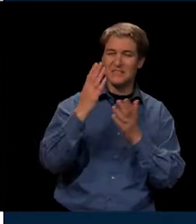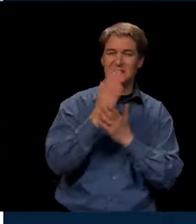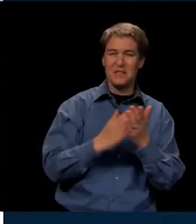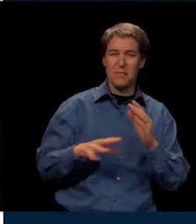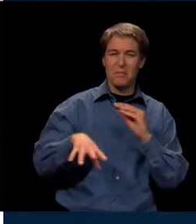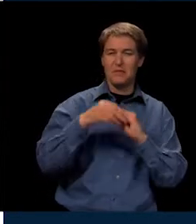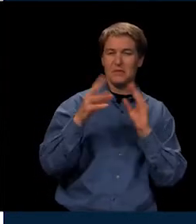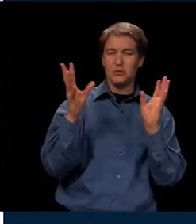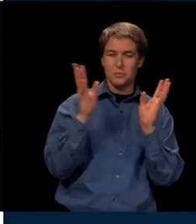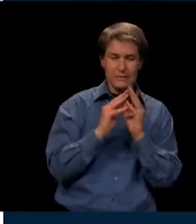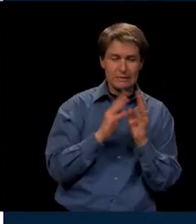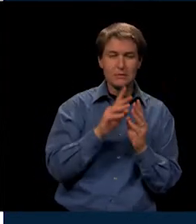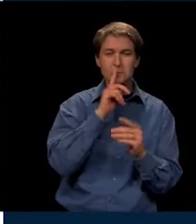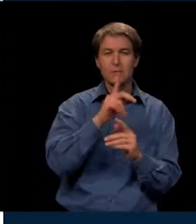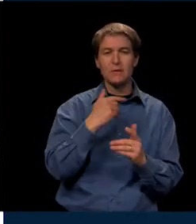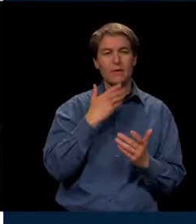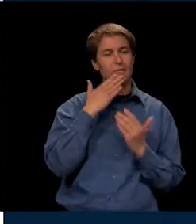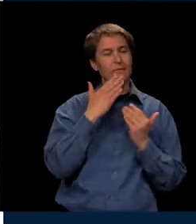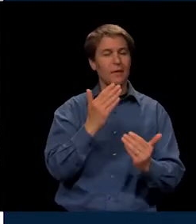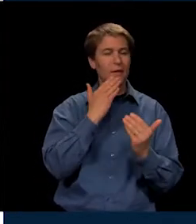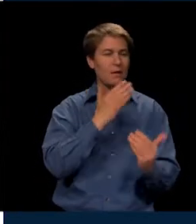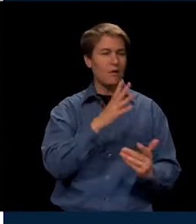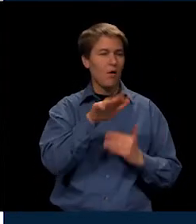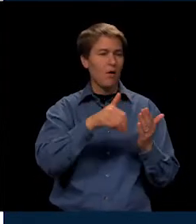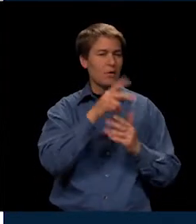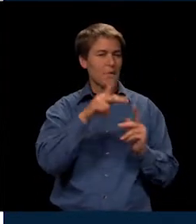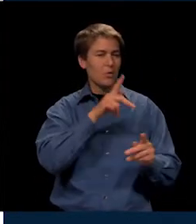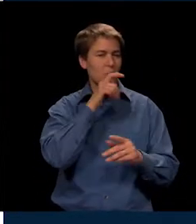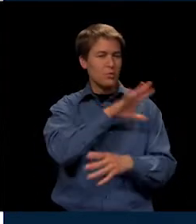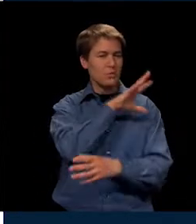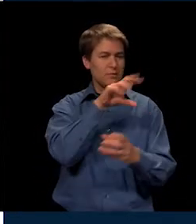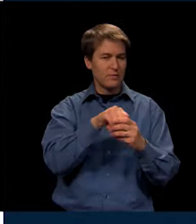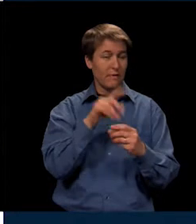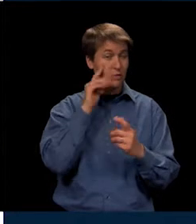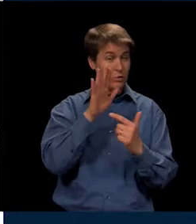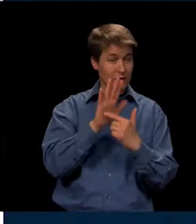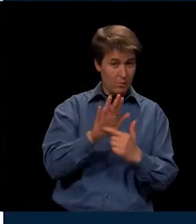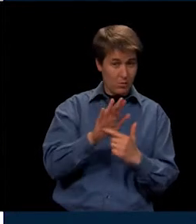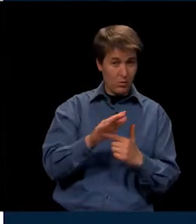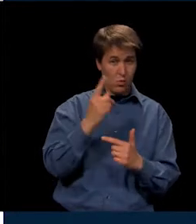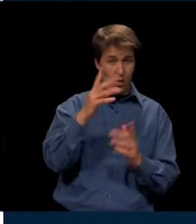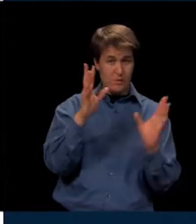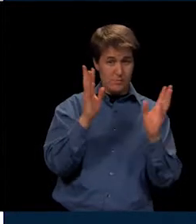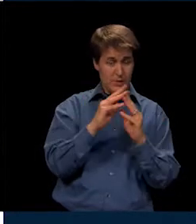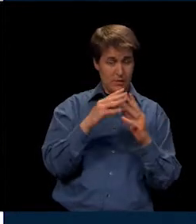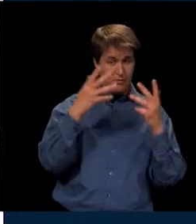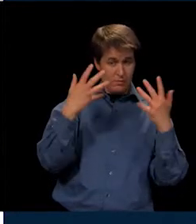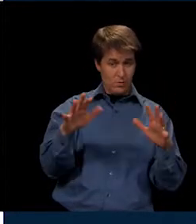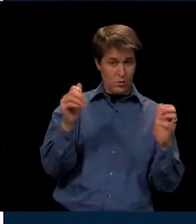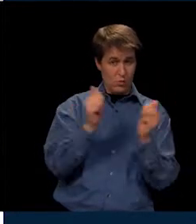meetings, and I have to thank the individuals who have participated in this. For example, we've had one meeting with our fire department representatives,